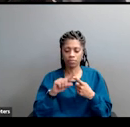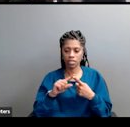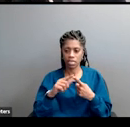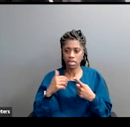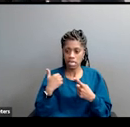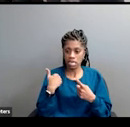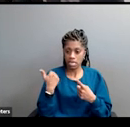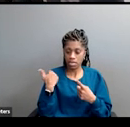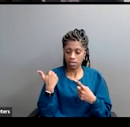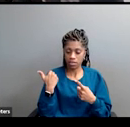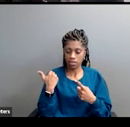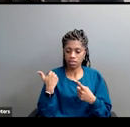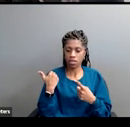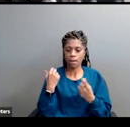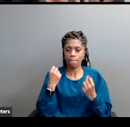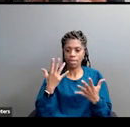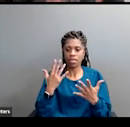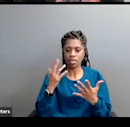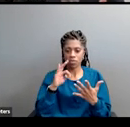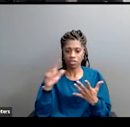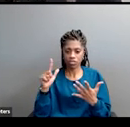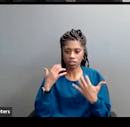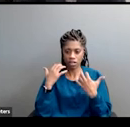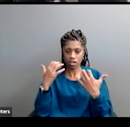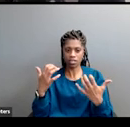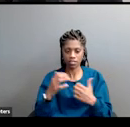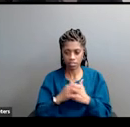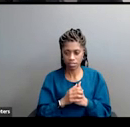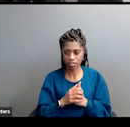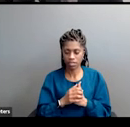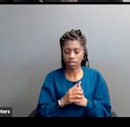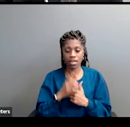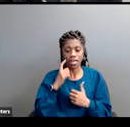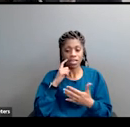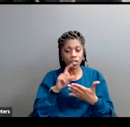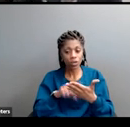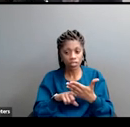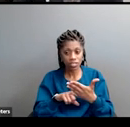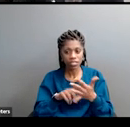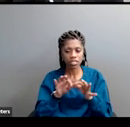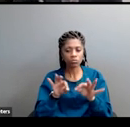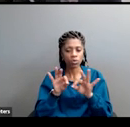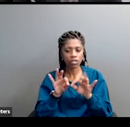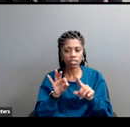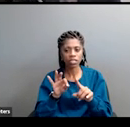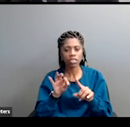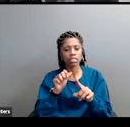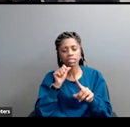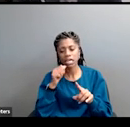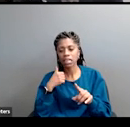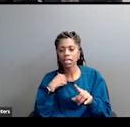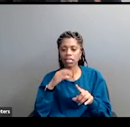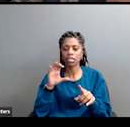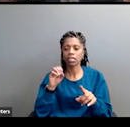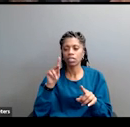Young, multiracial audience. But notice, and again, this is really important. Notice this isn't a sort of like Coca-Cola, we're young,